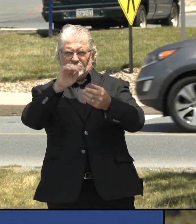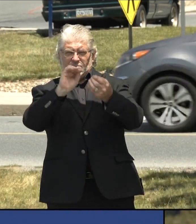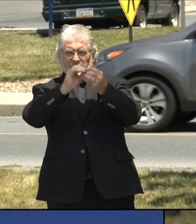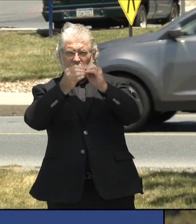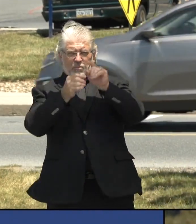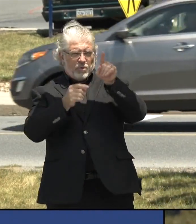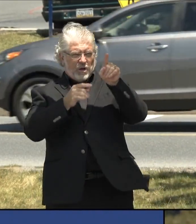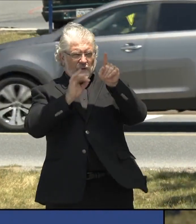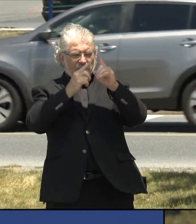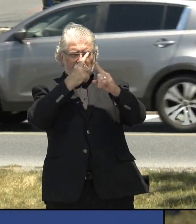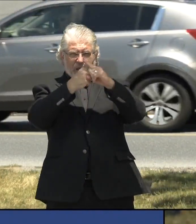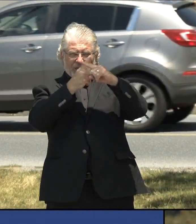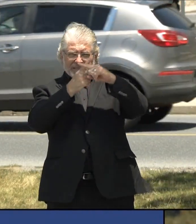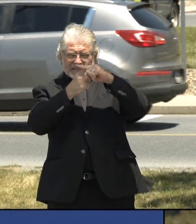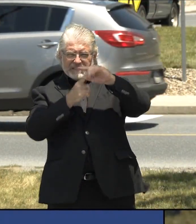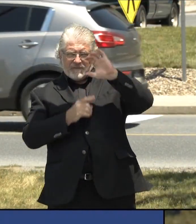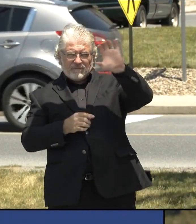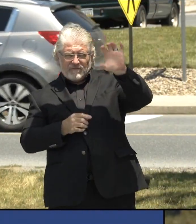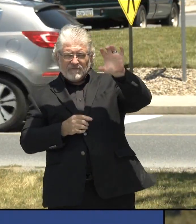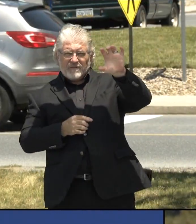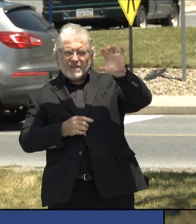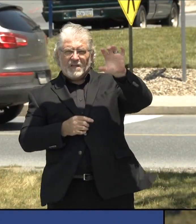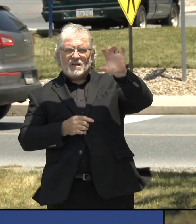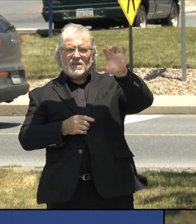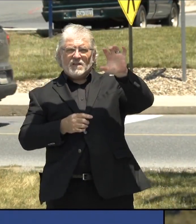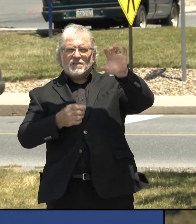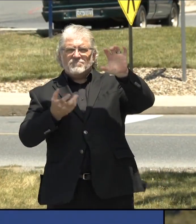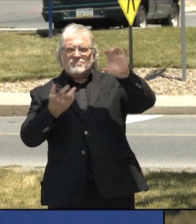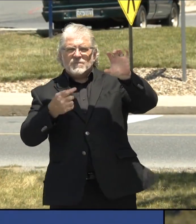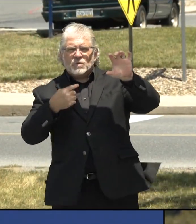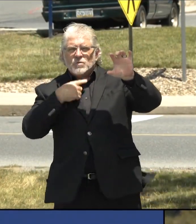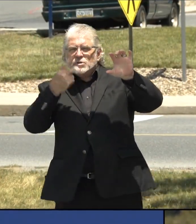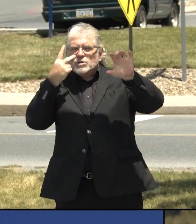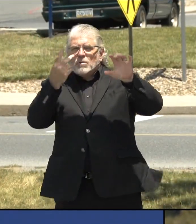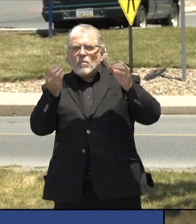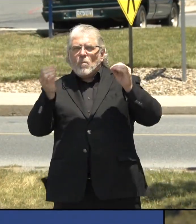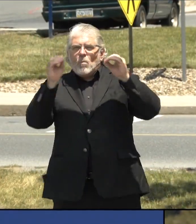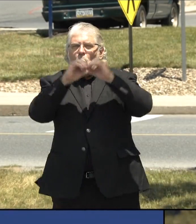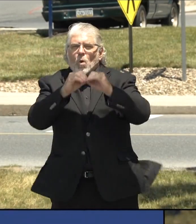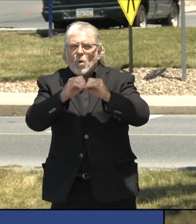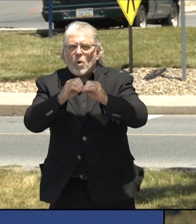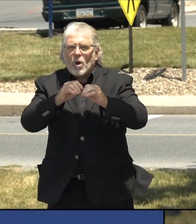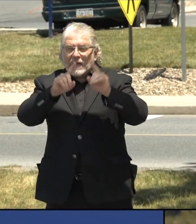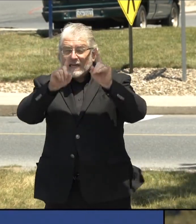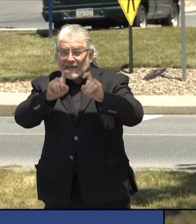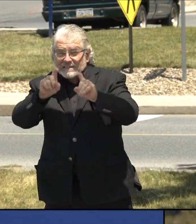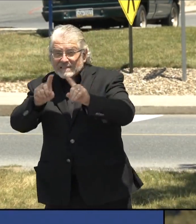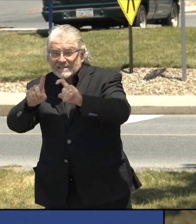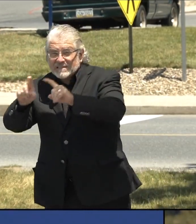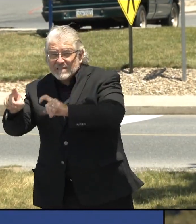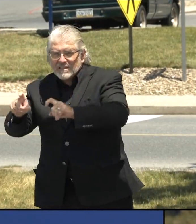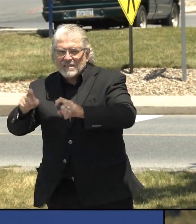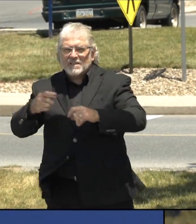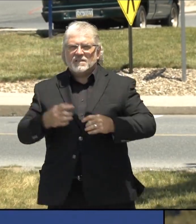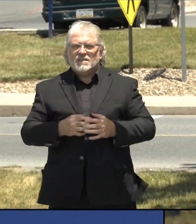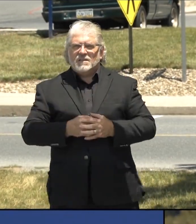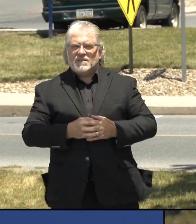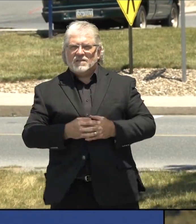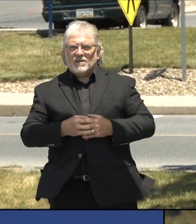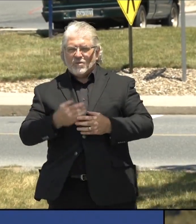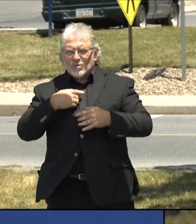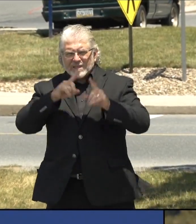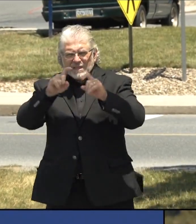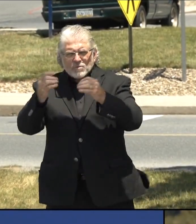more asymptomatic, more, more people, um, uh, most of whom don't have COVID-19, we're going to see that percent